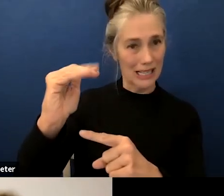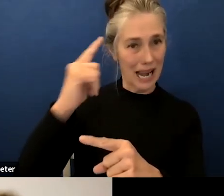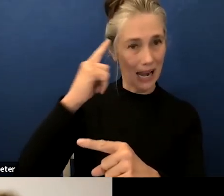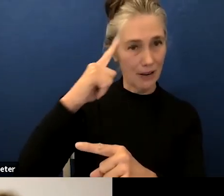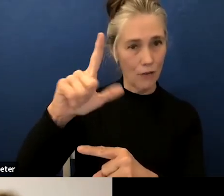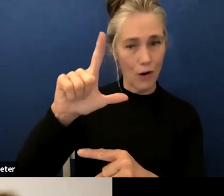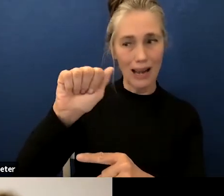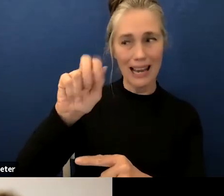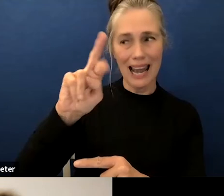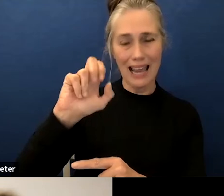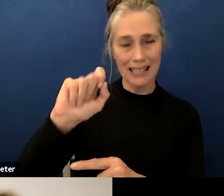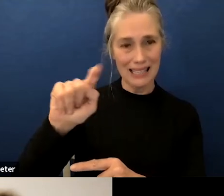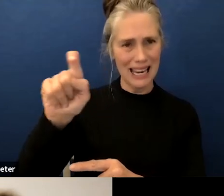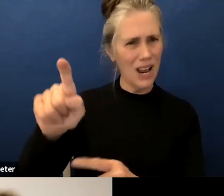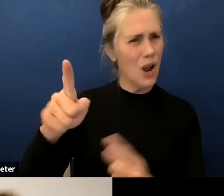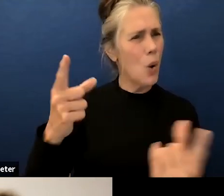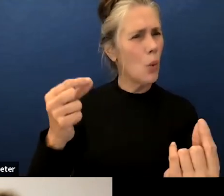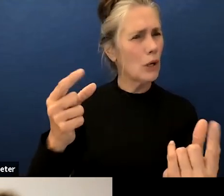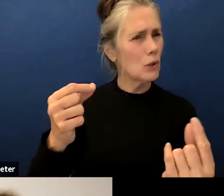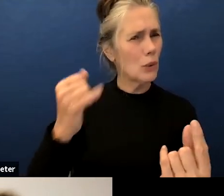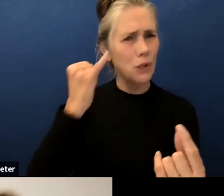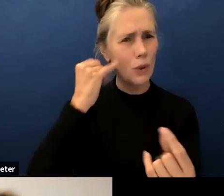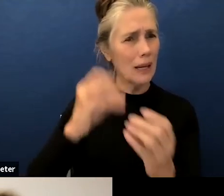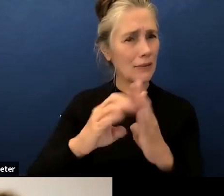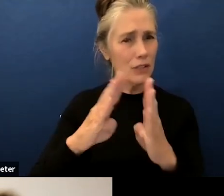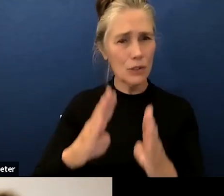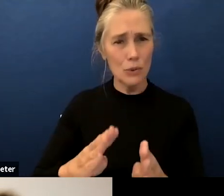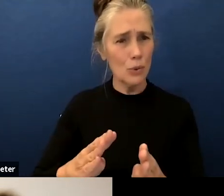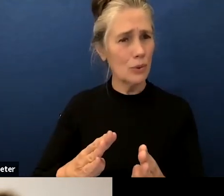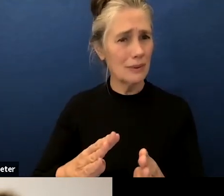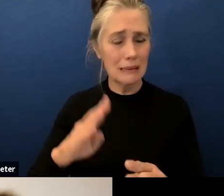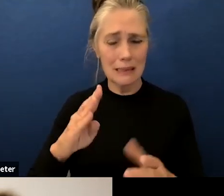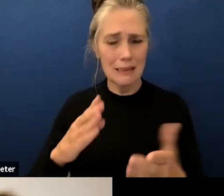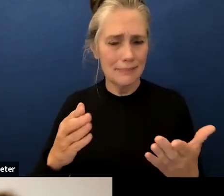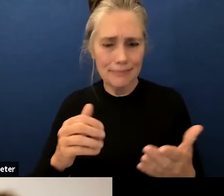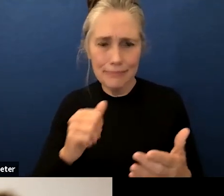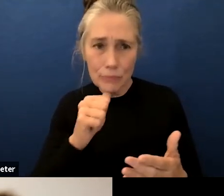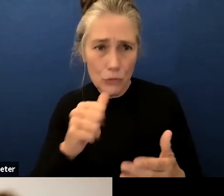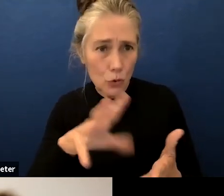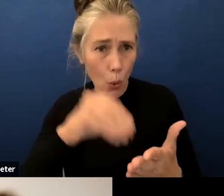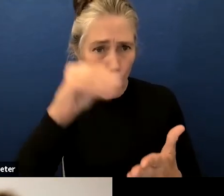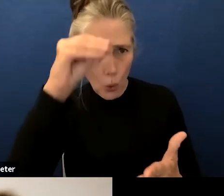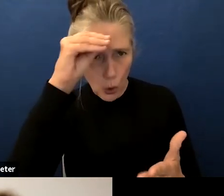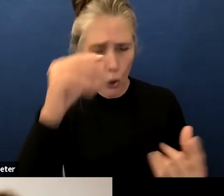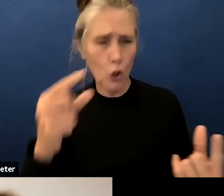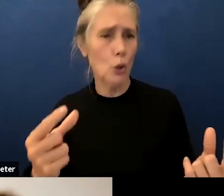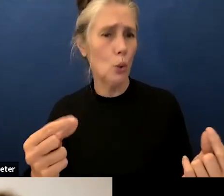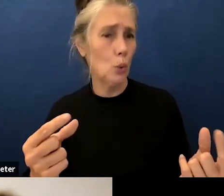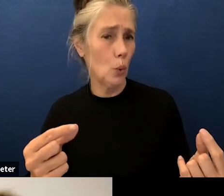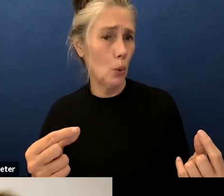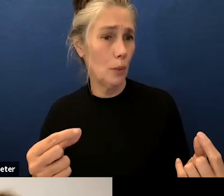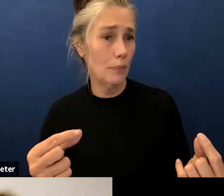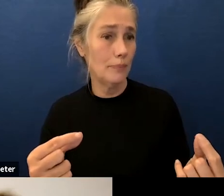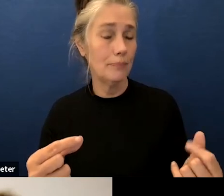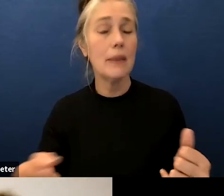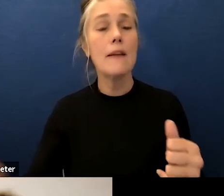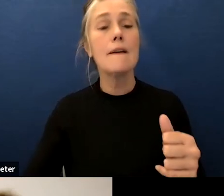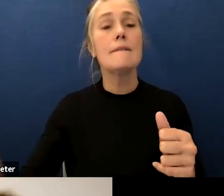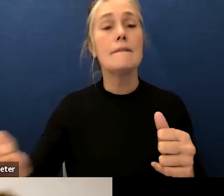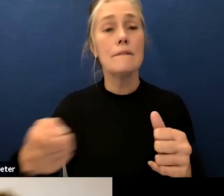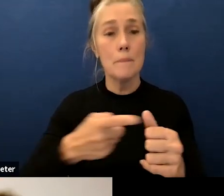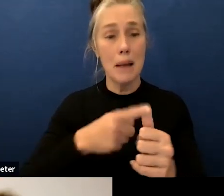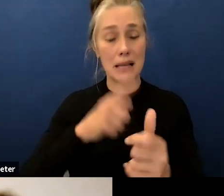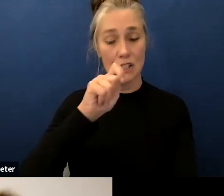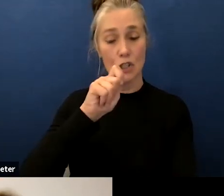what do we do when students don't learn and the answer is that we must first revamp